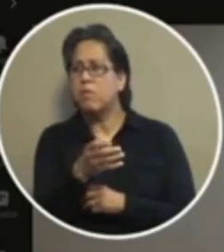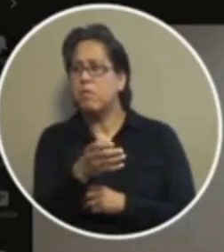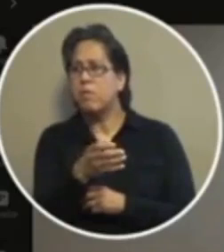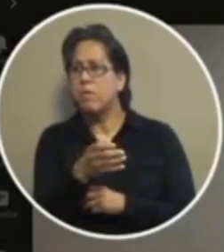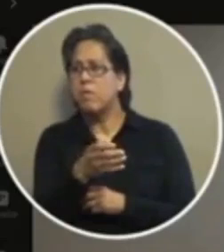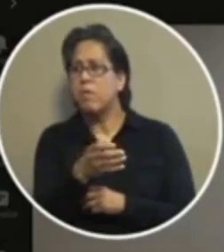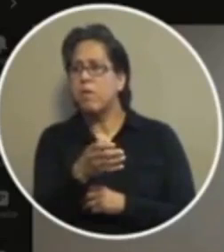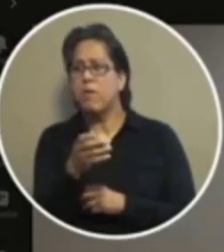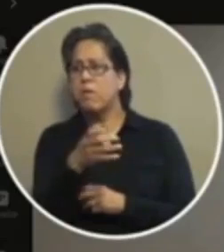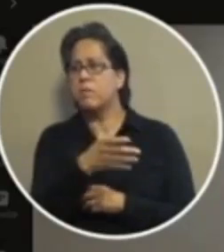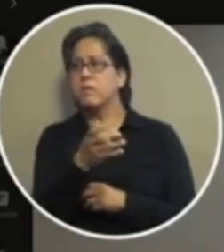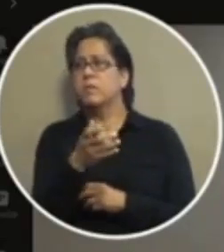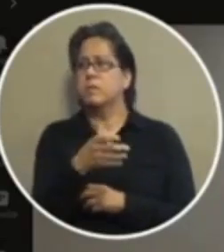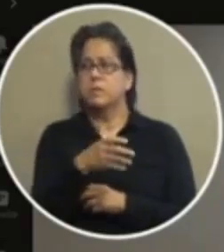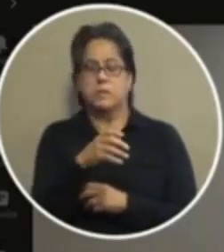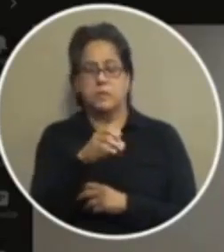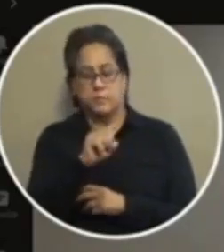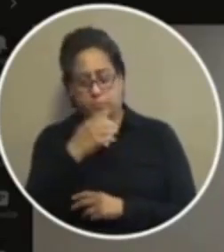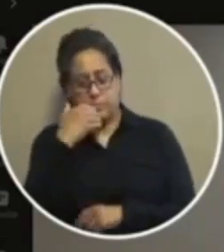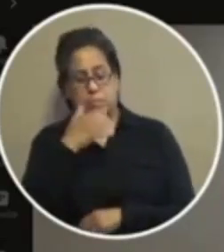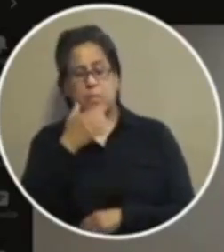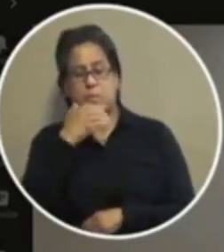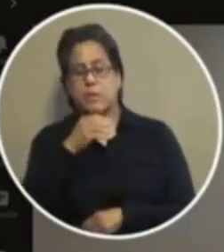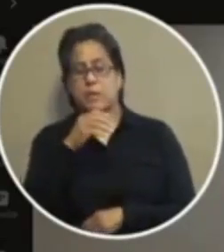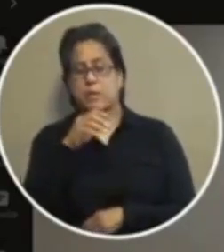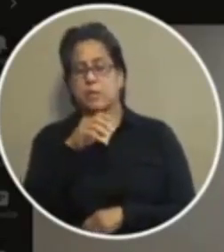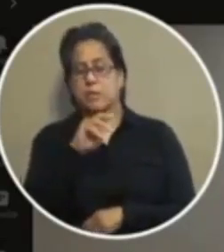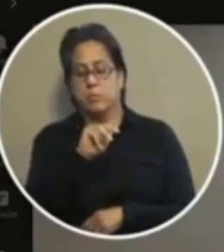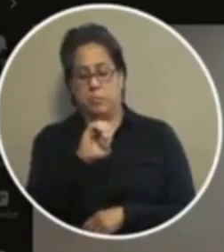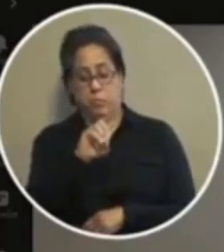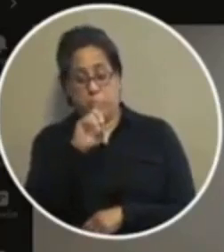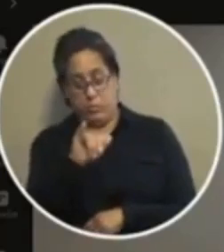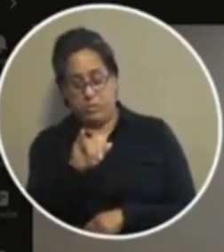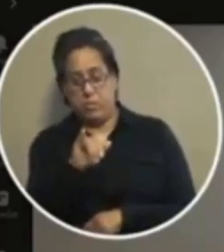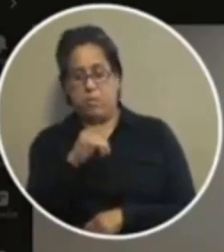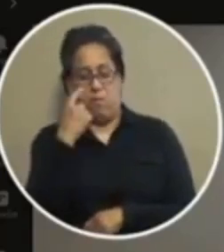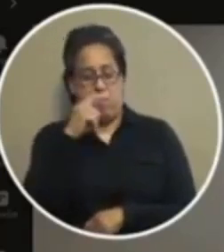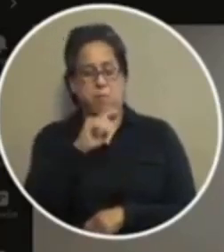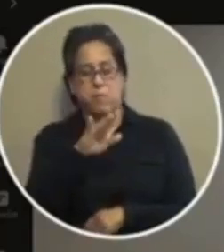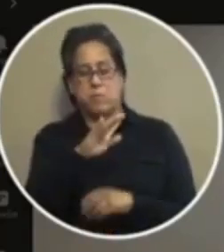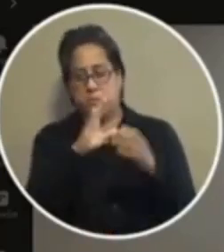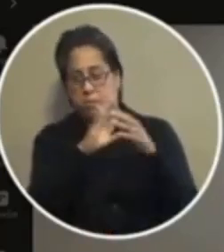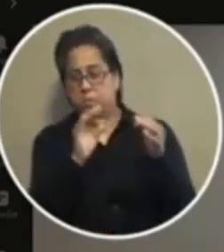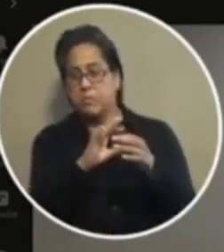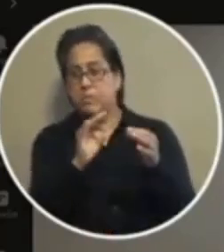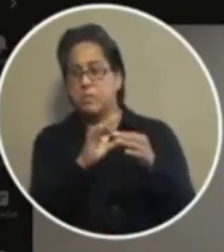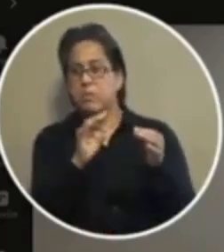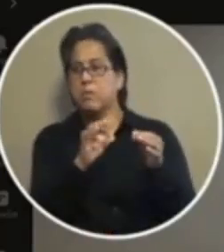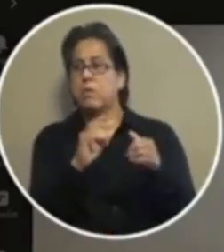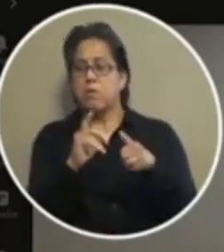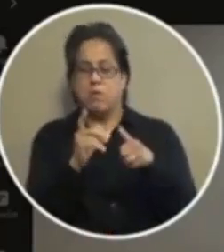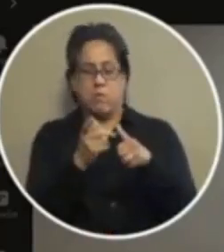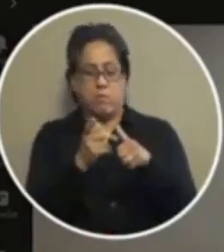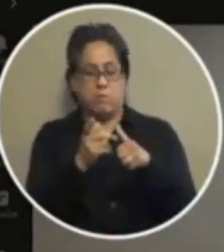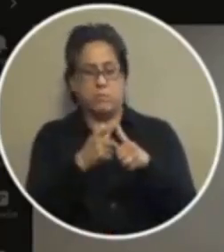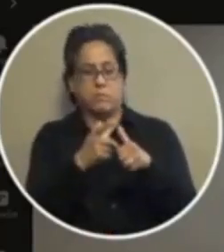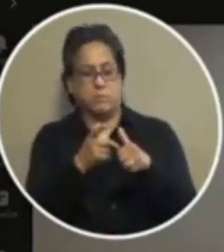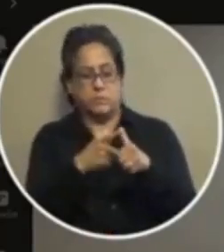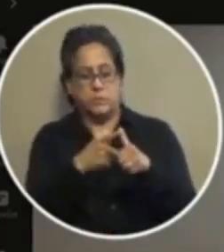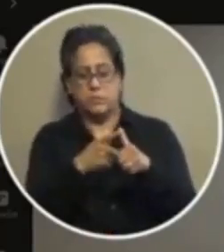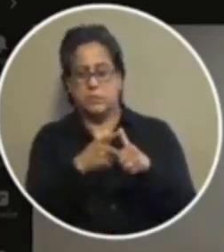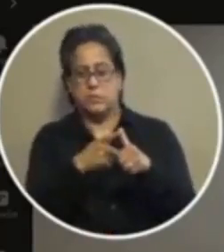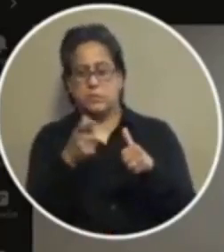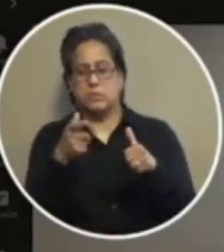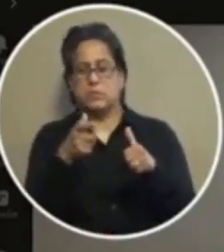um okay so thank you speaker pro tem moody um for for your statements um first i want to address uh the